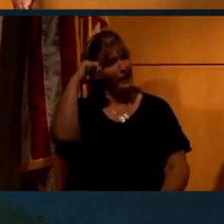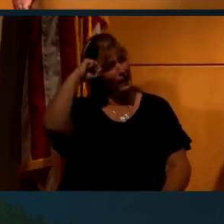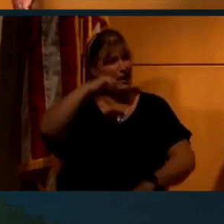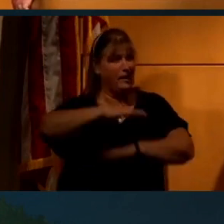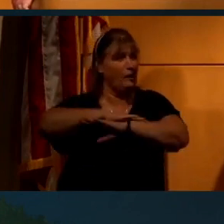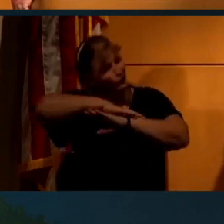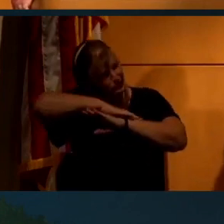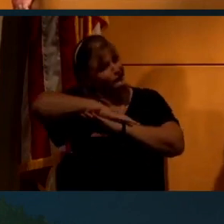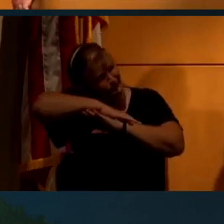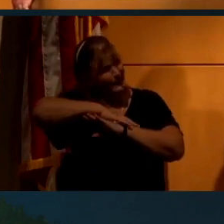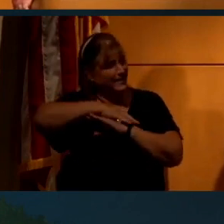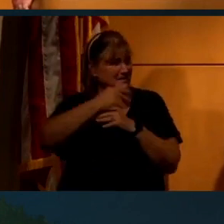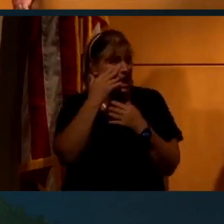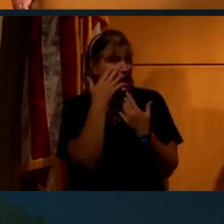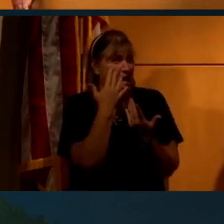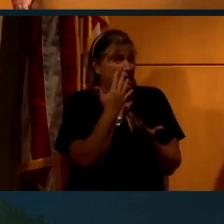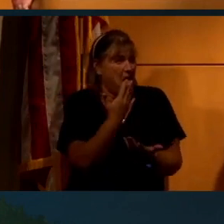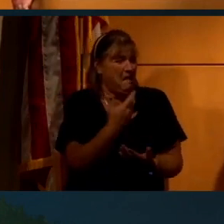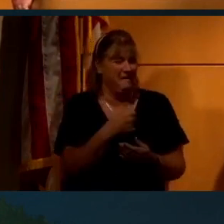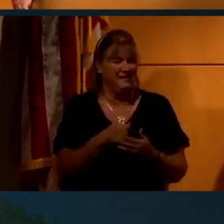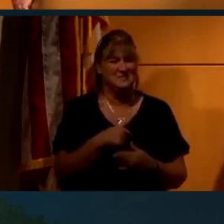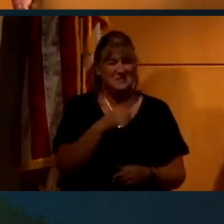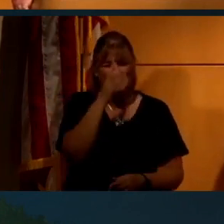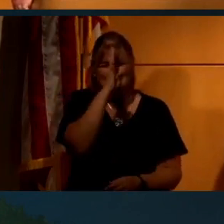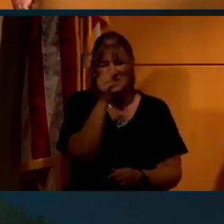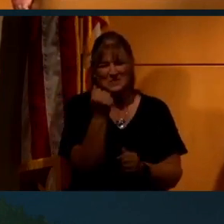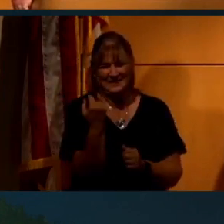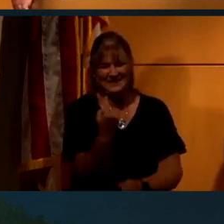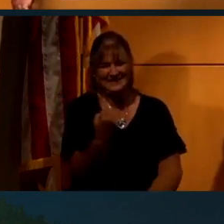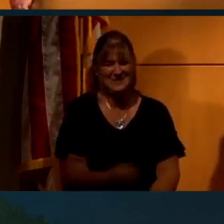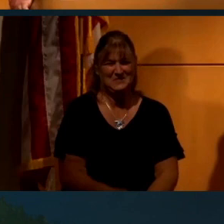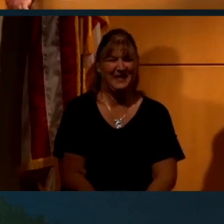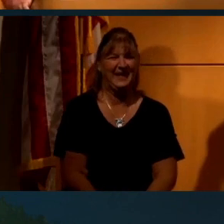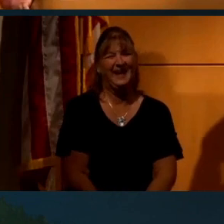but that will probably come up a lot with this.